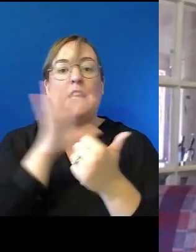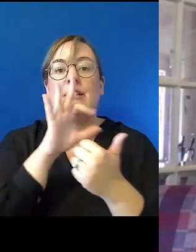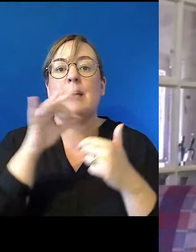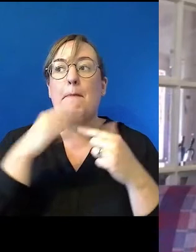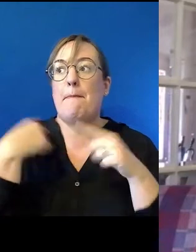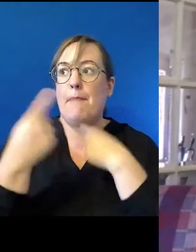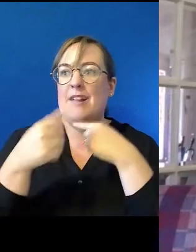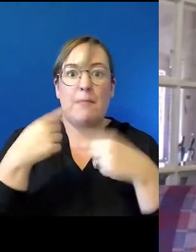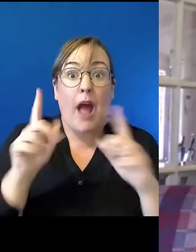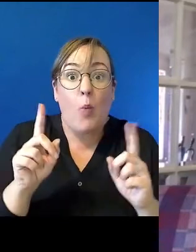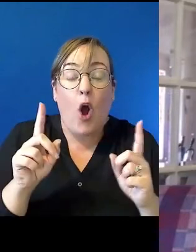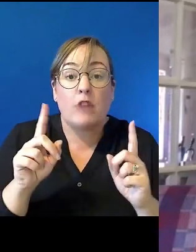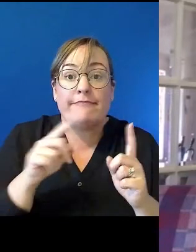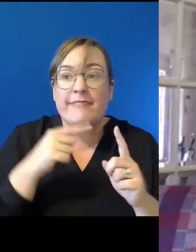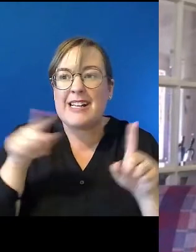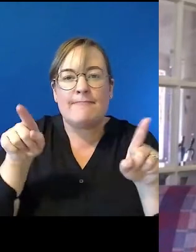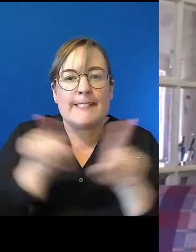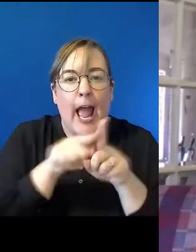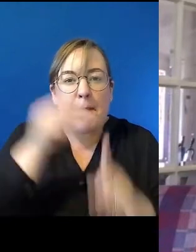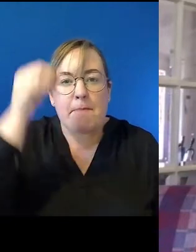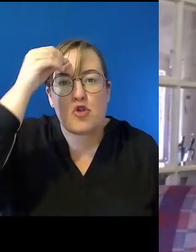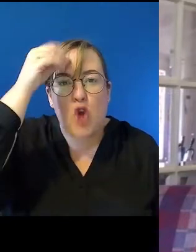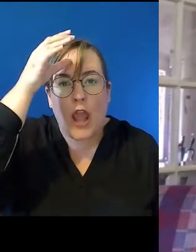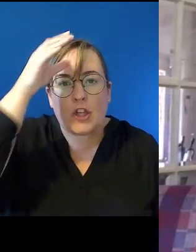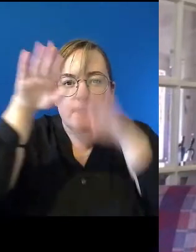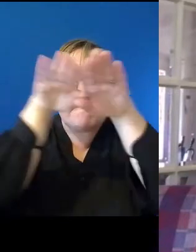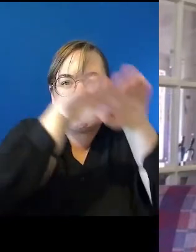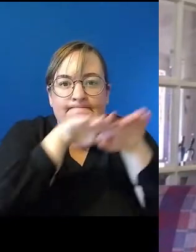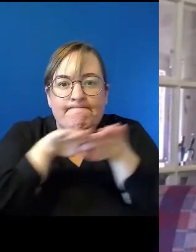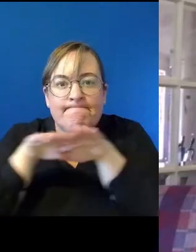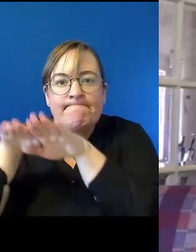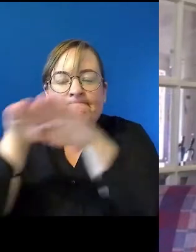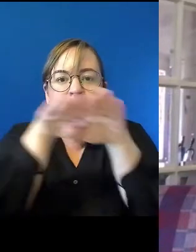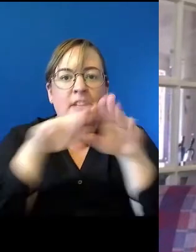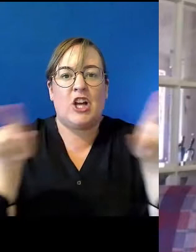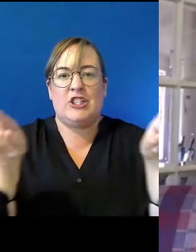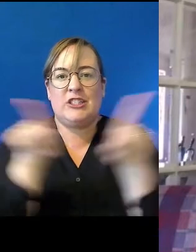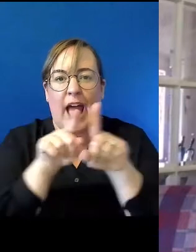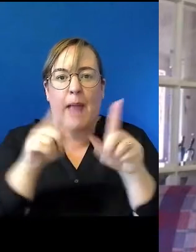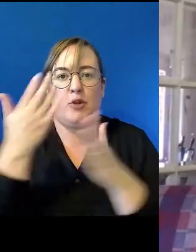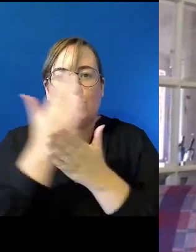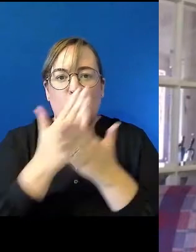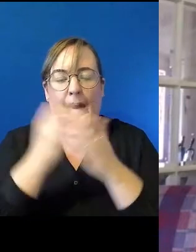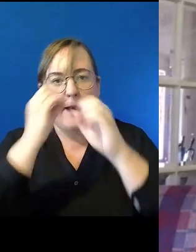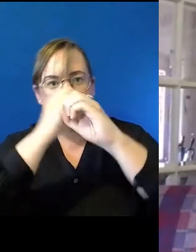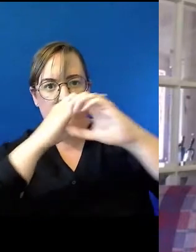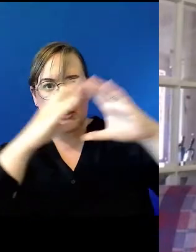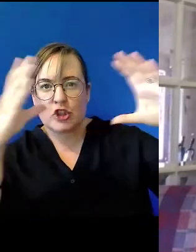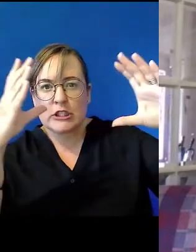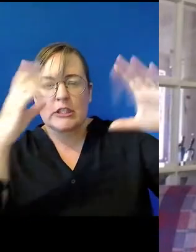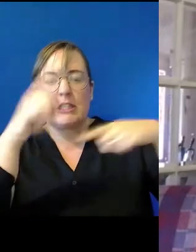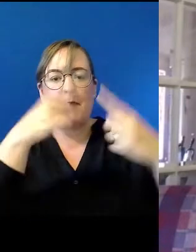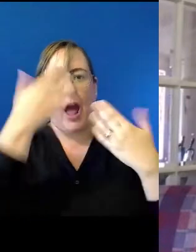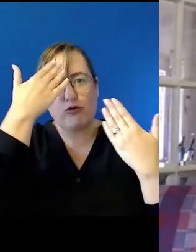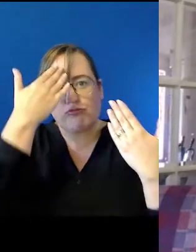and shared vision and expectations with the parties. It's about respect. It's about empathy. It's about,